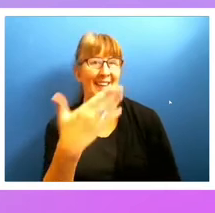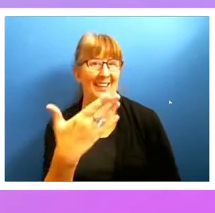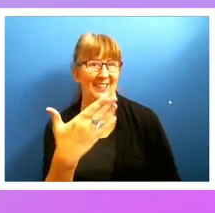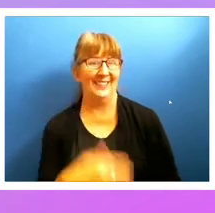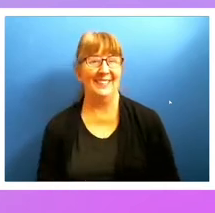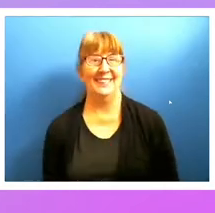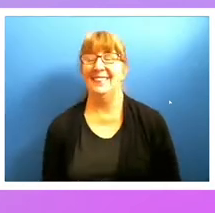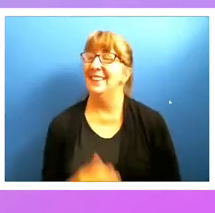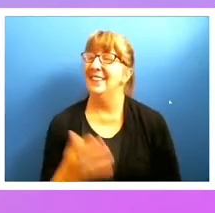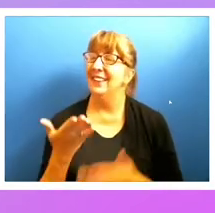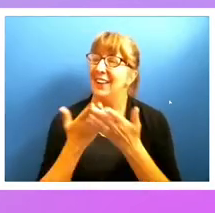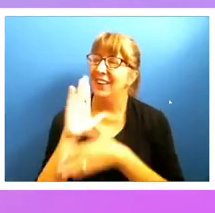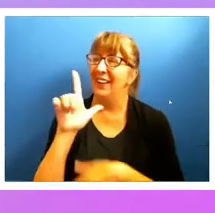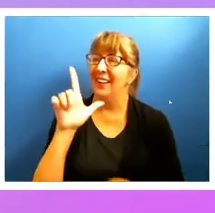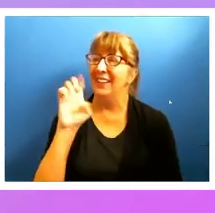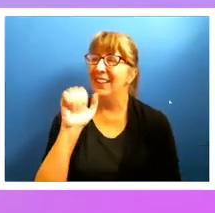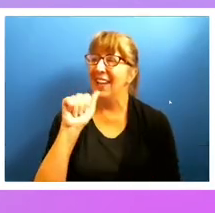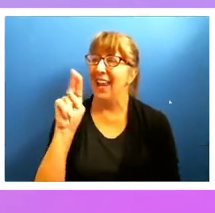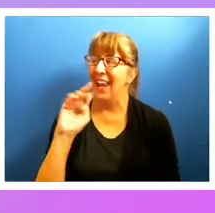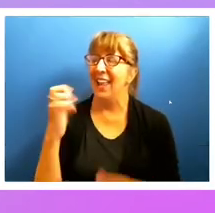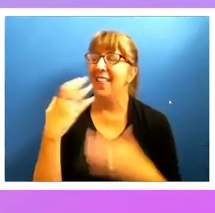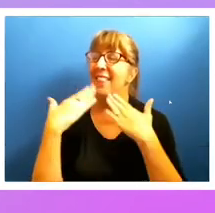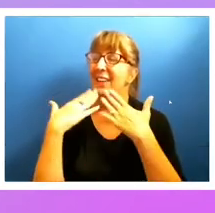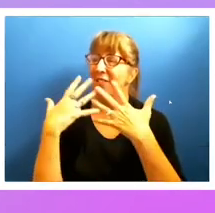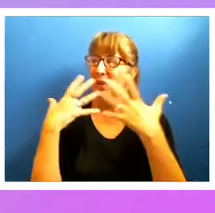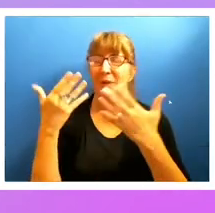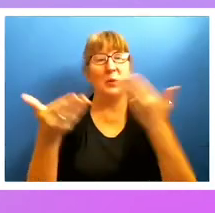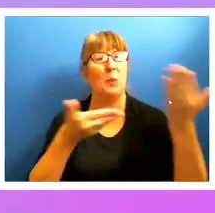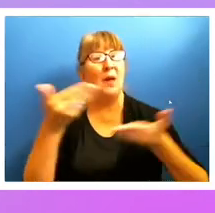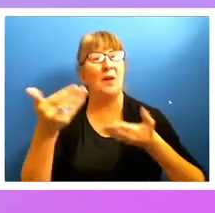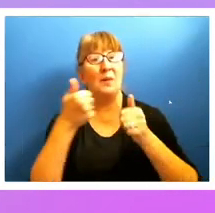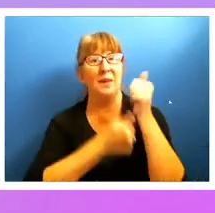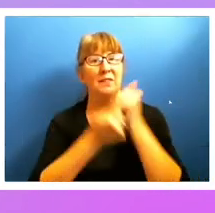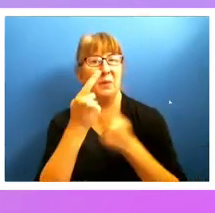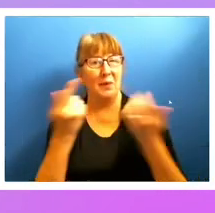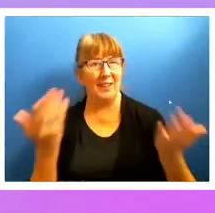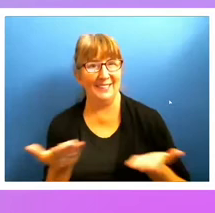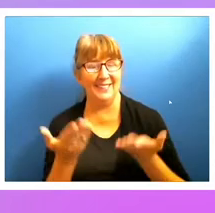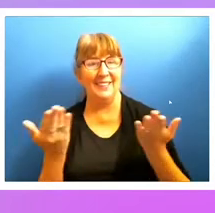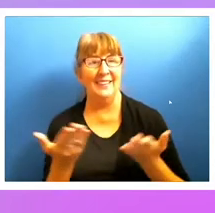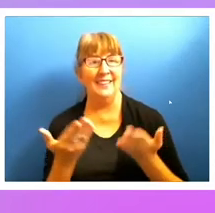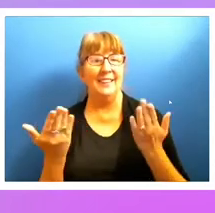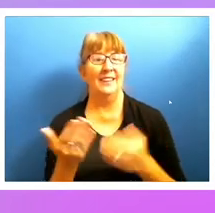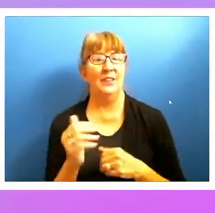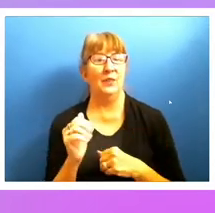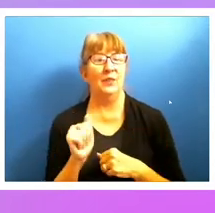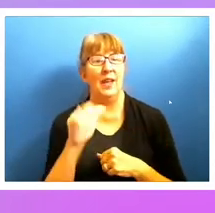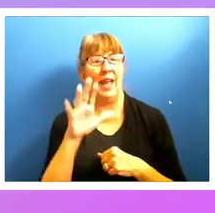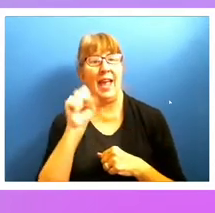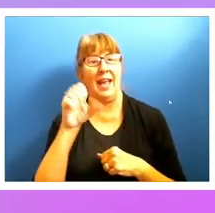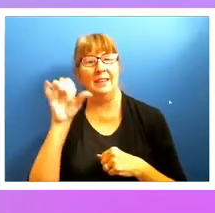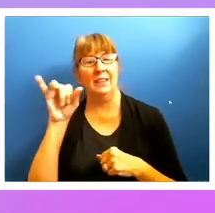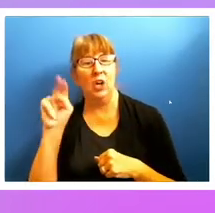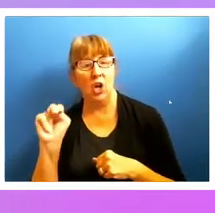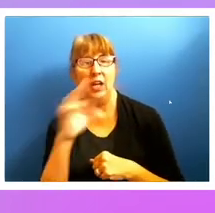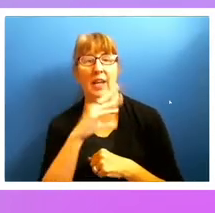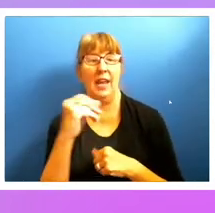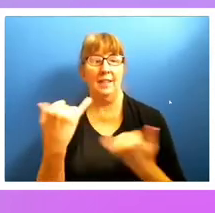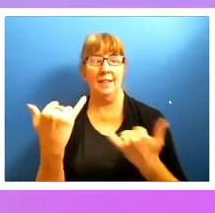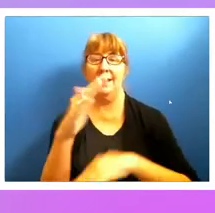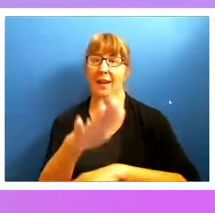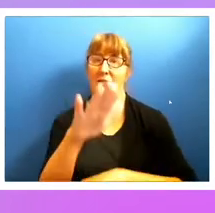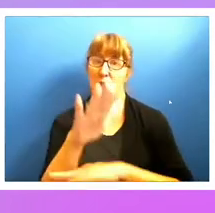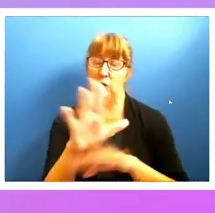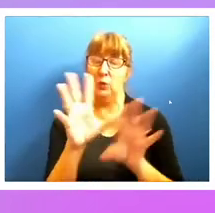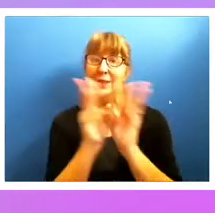All right, Leanne. Well, thank you very much and welcome everybody to AxeCon and this afternoon's sessions, I